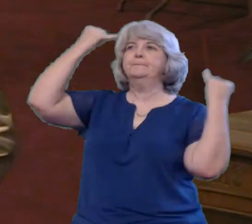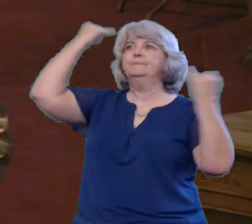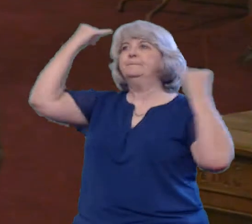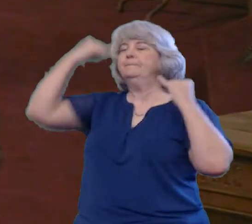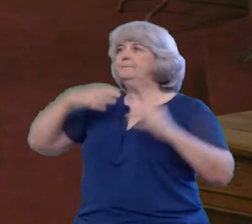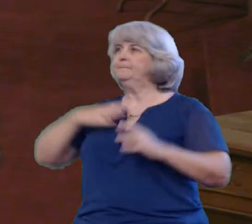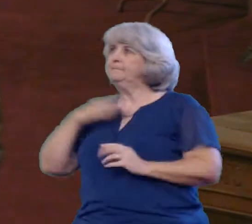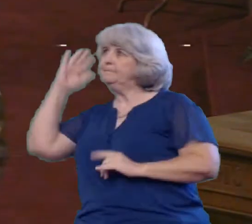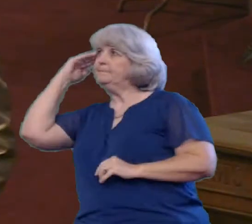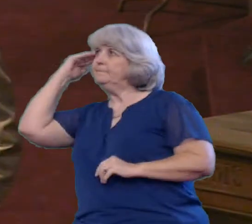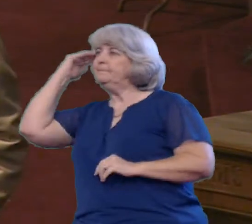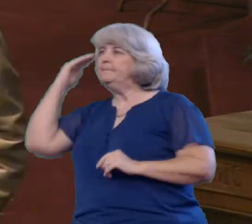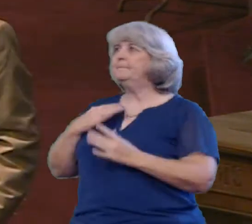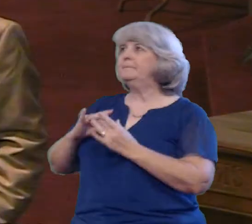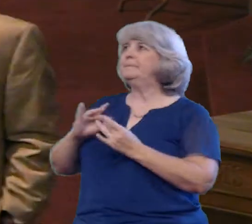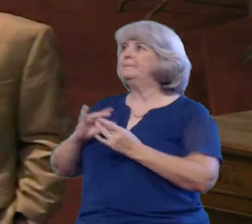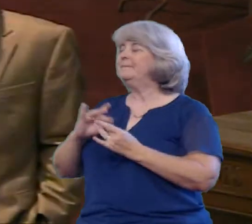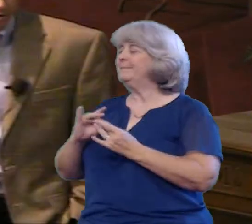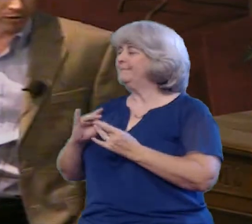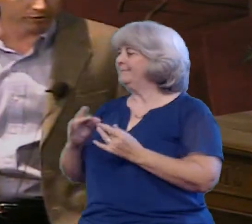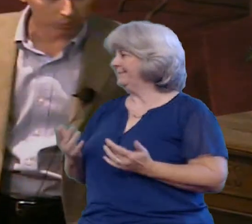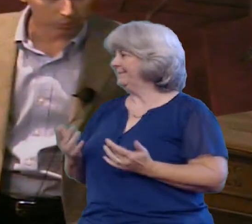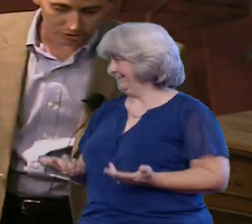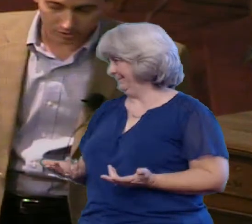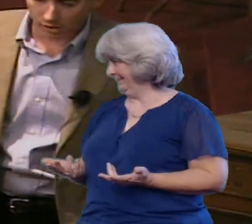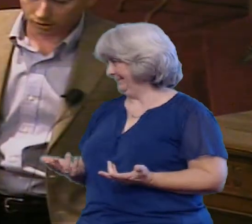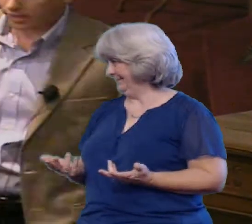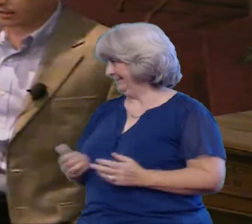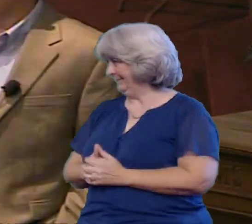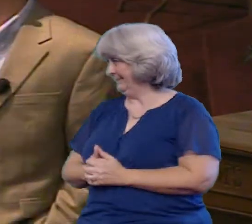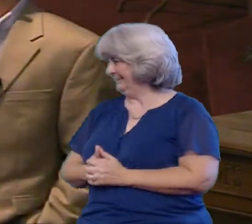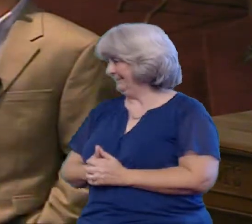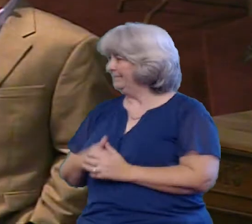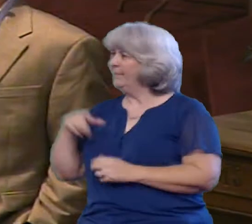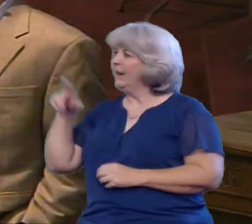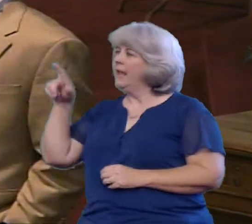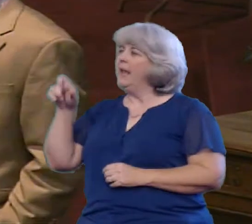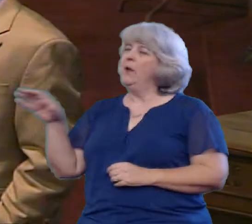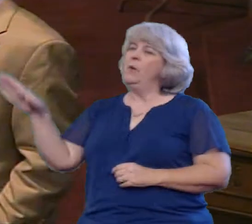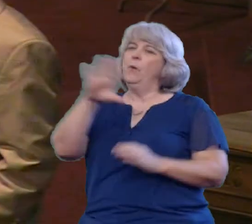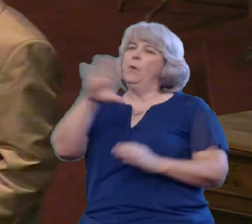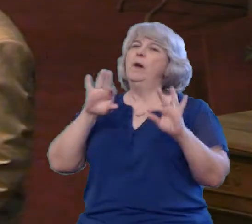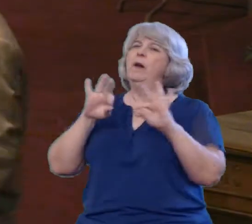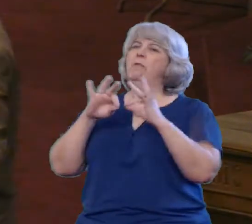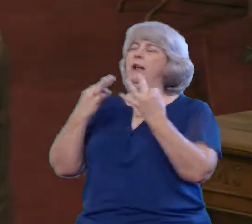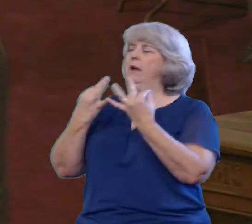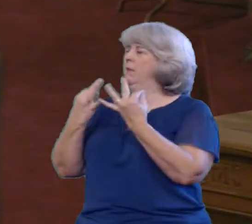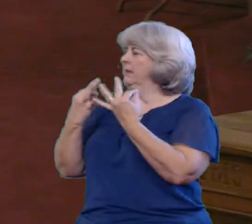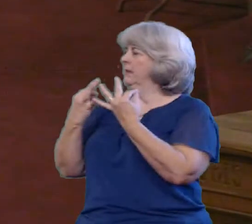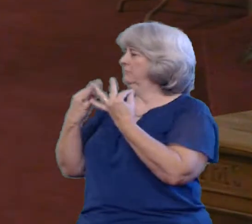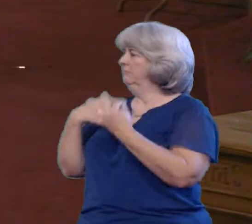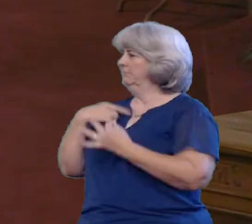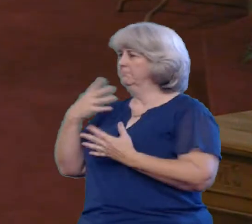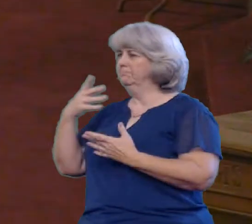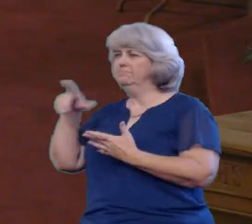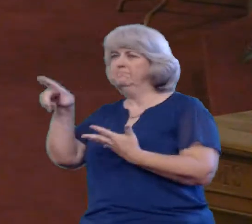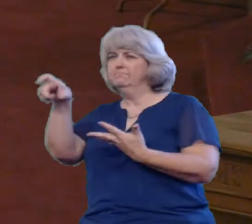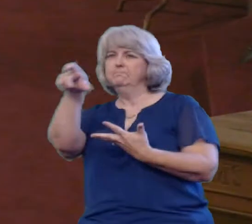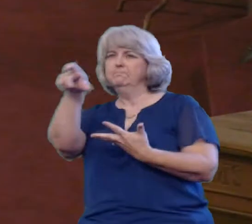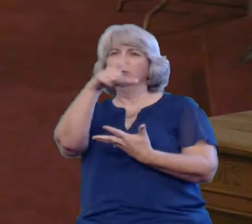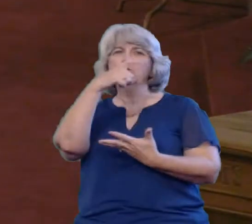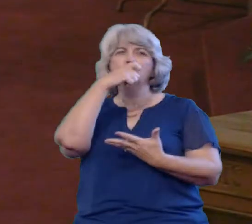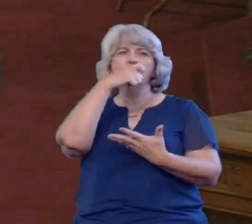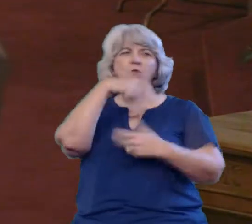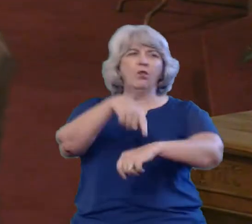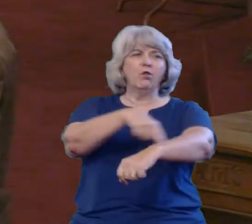I would say that if we were to take a survey of our families tonight And go around and ask married couples that have been married for a